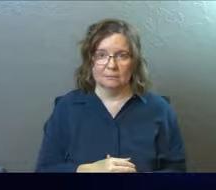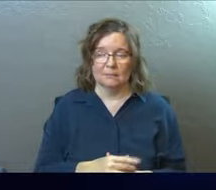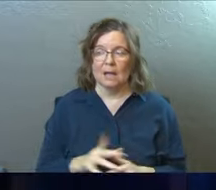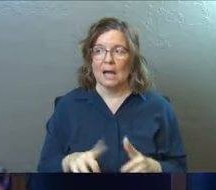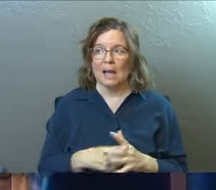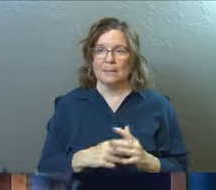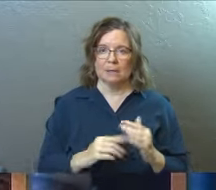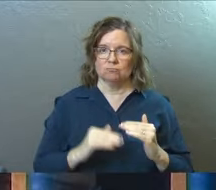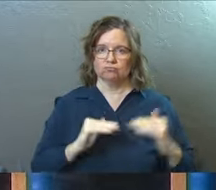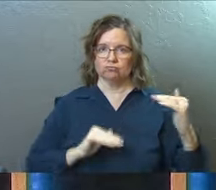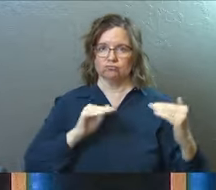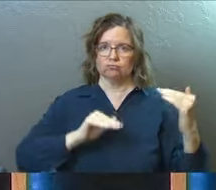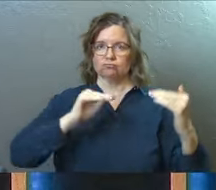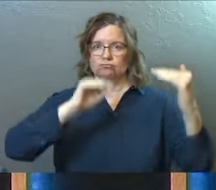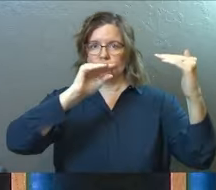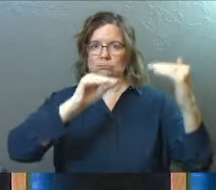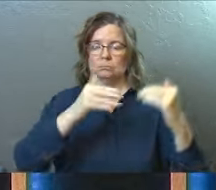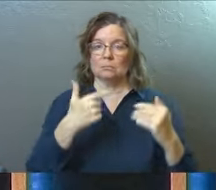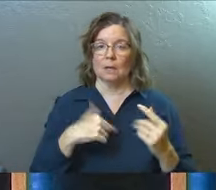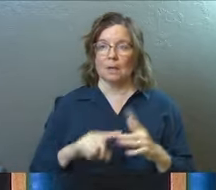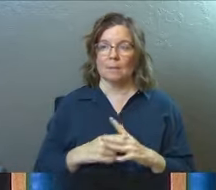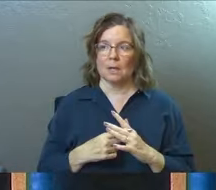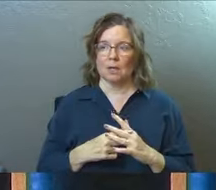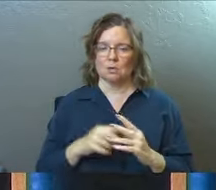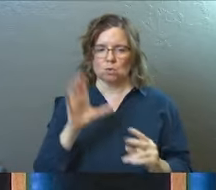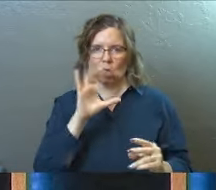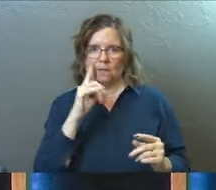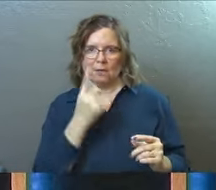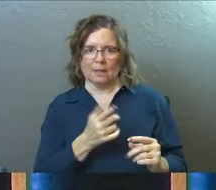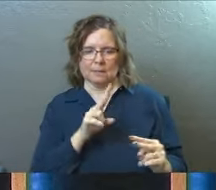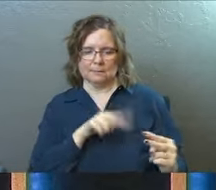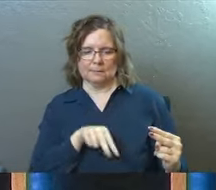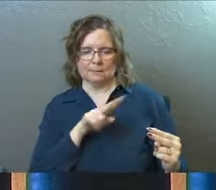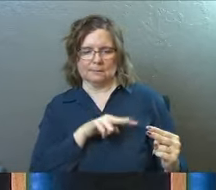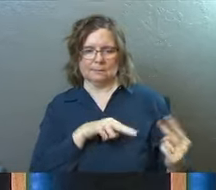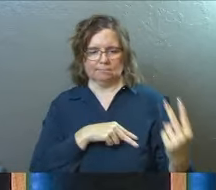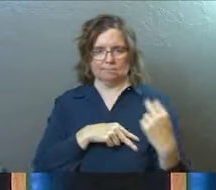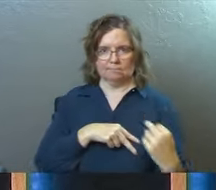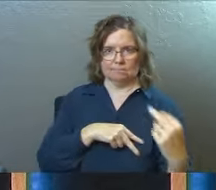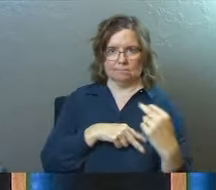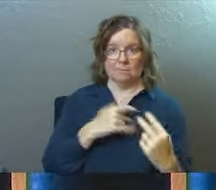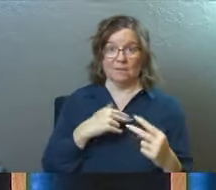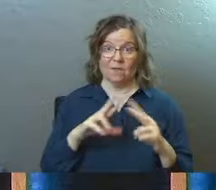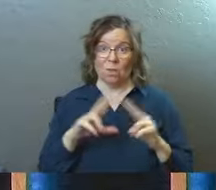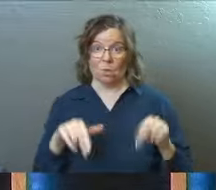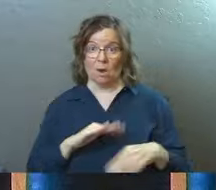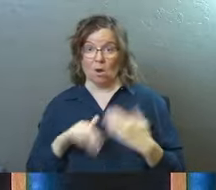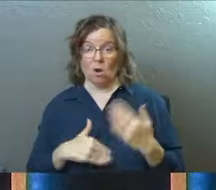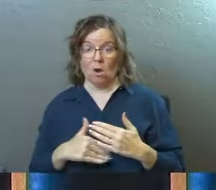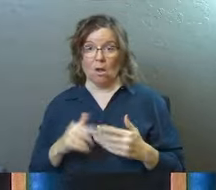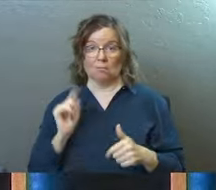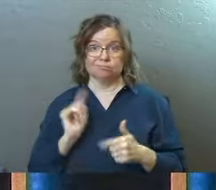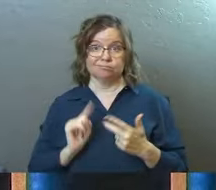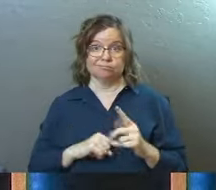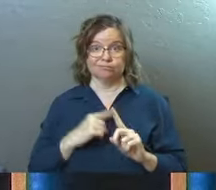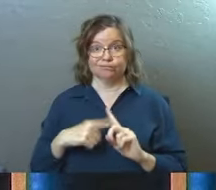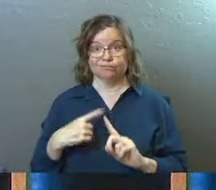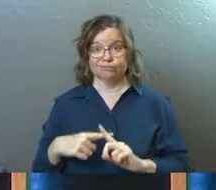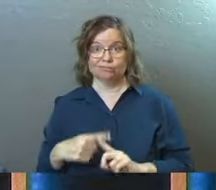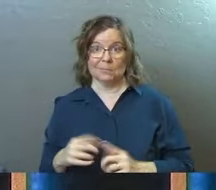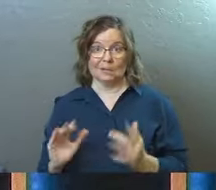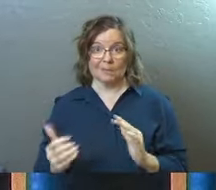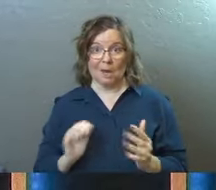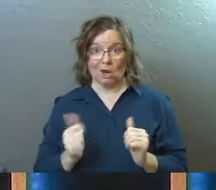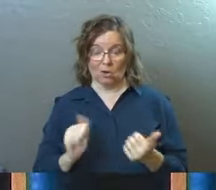I begin to posture myself. I begin to look for things. If I've got the resume of all of our attributes as men